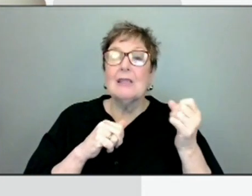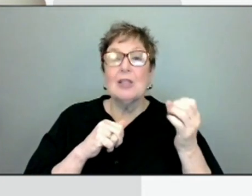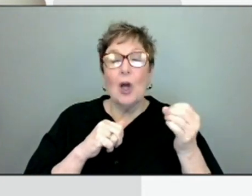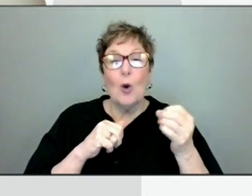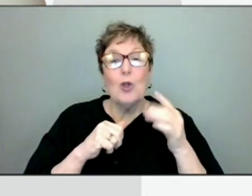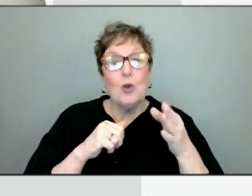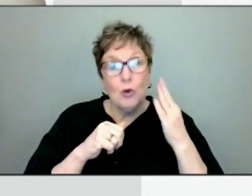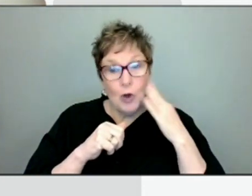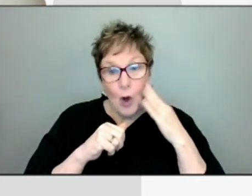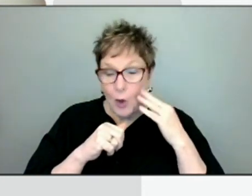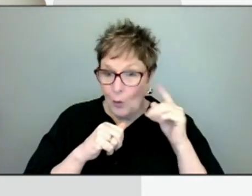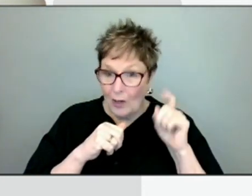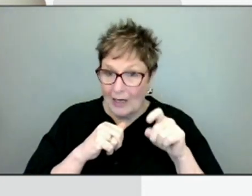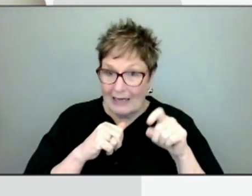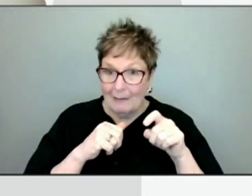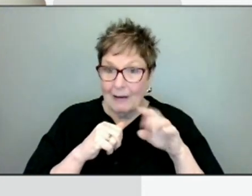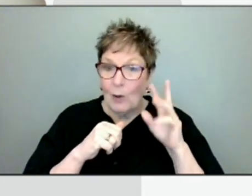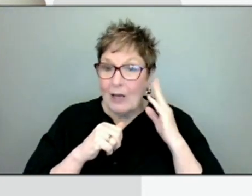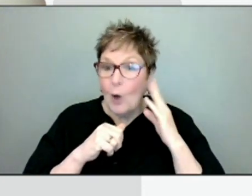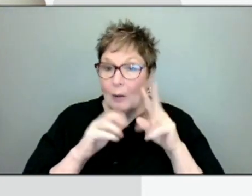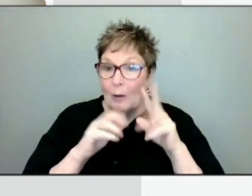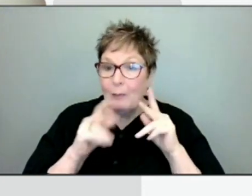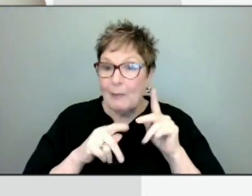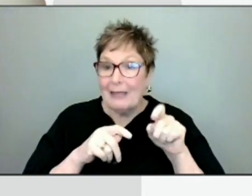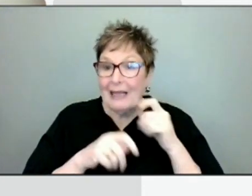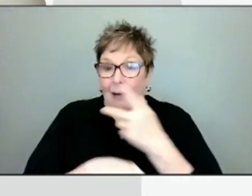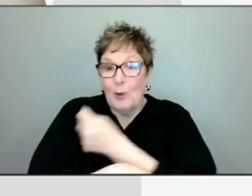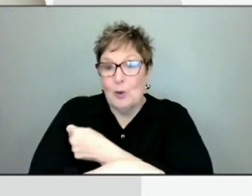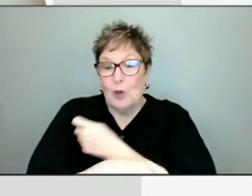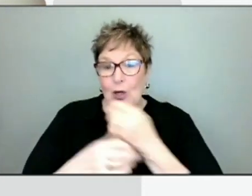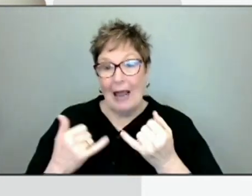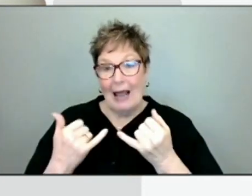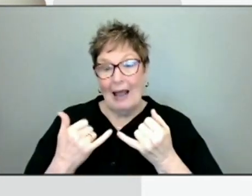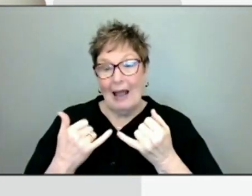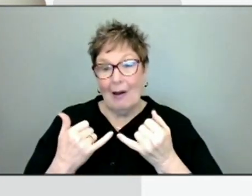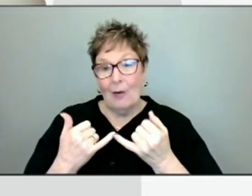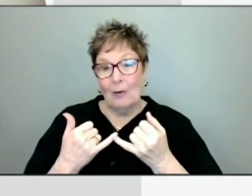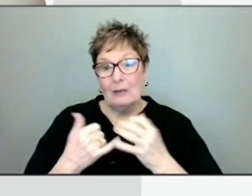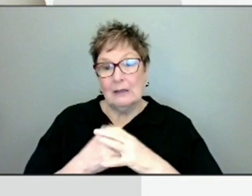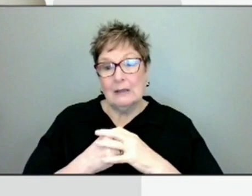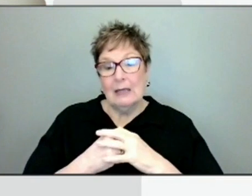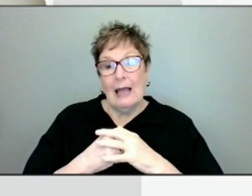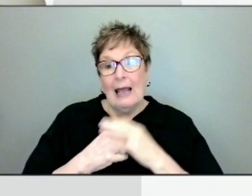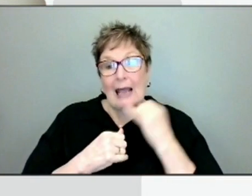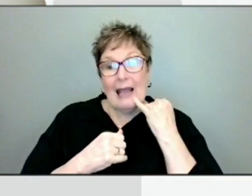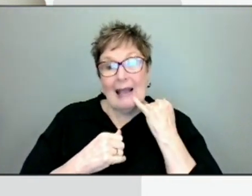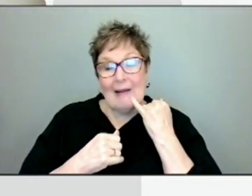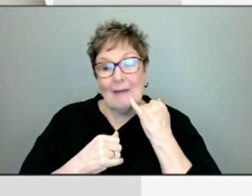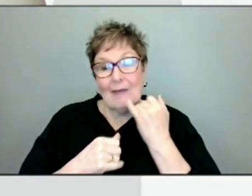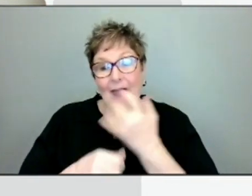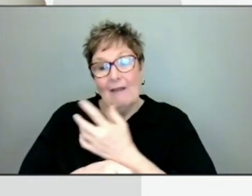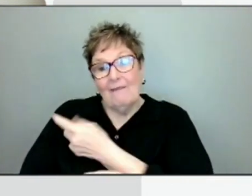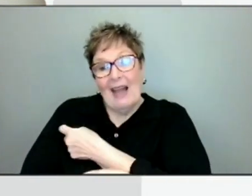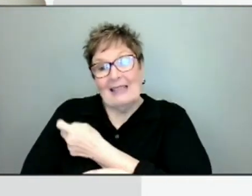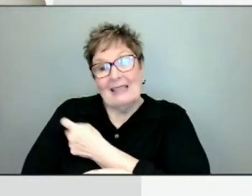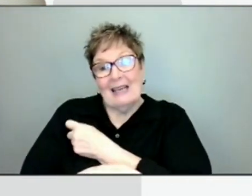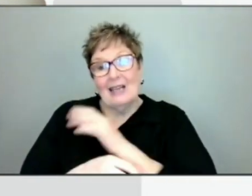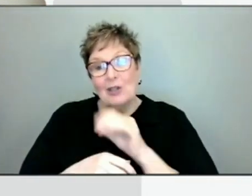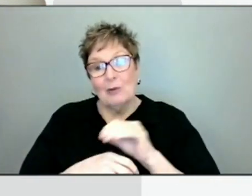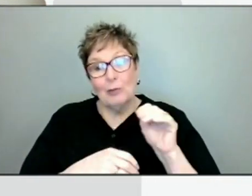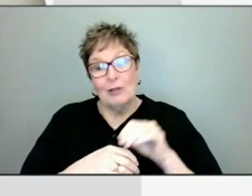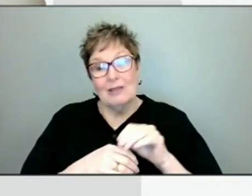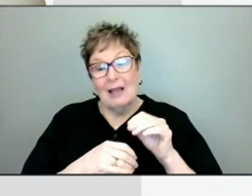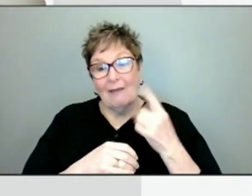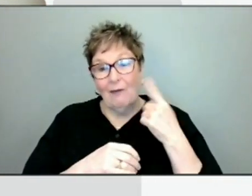know that you need booster, we know that people need boosters now, if the rate of vaccinations for those boosters